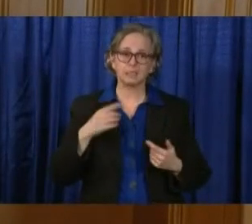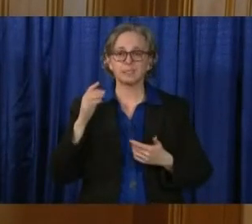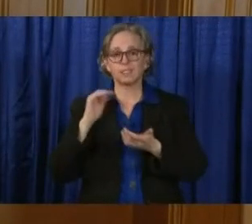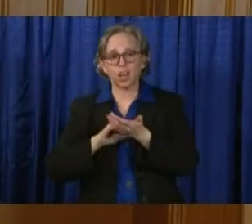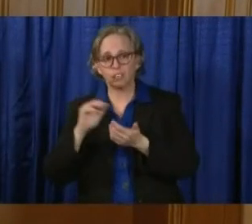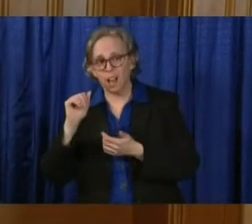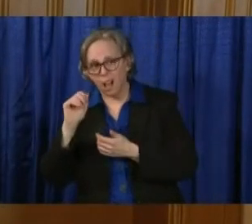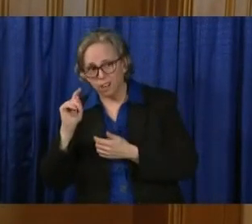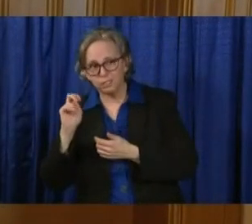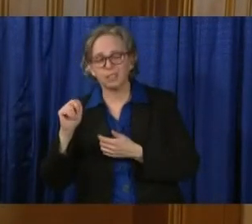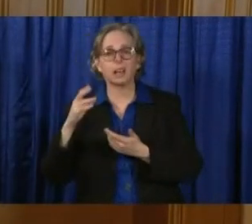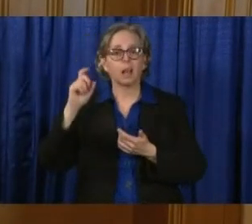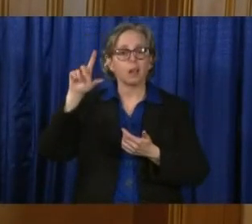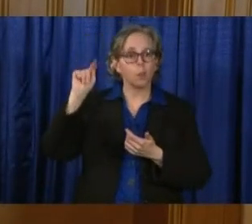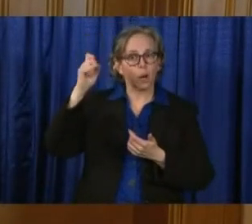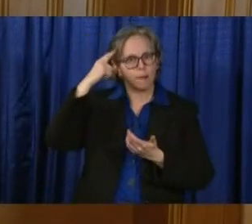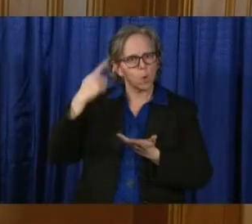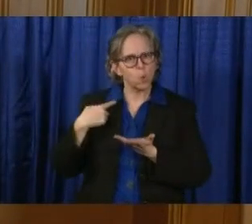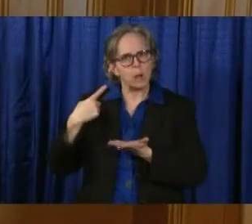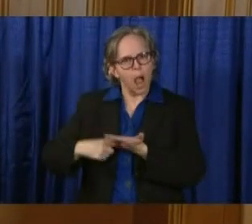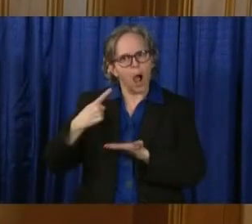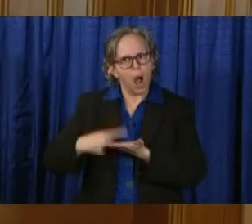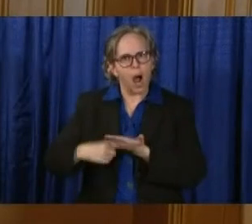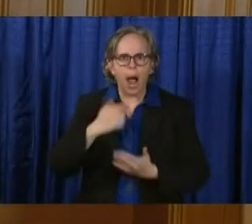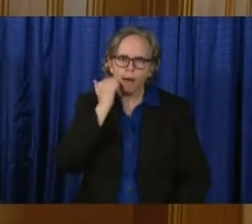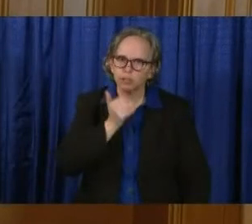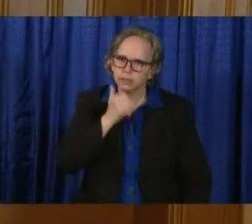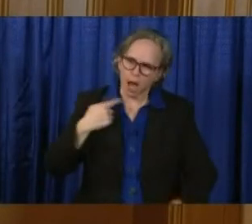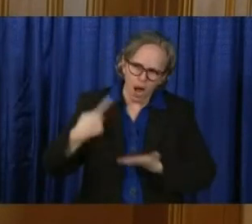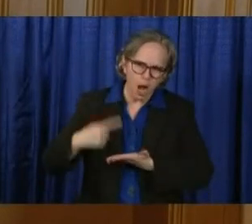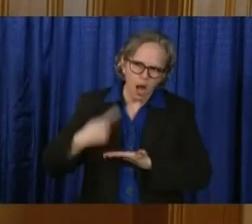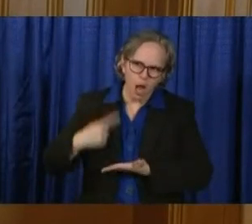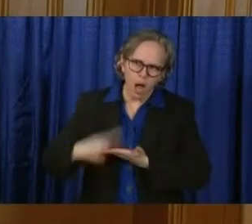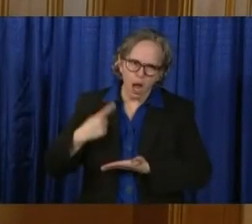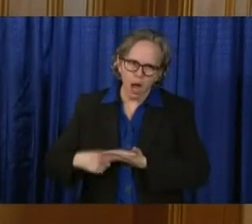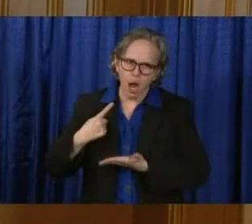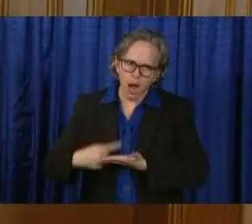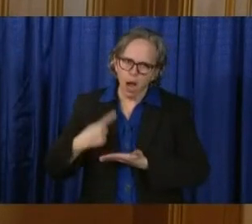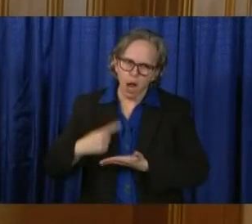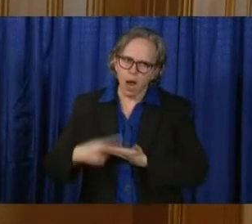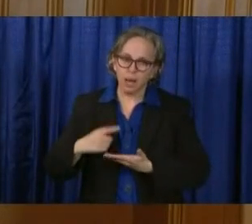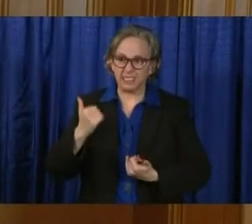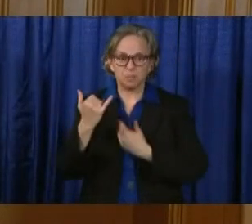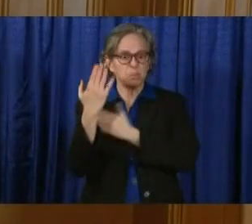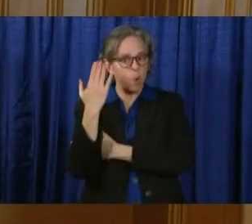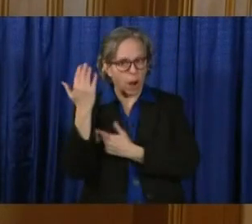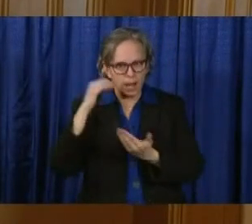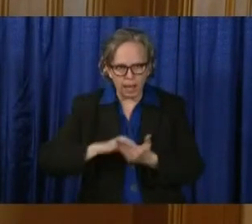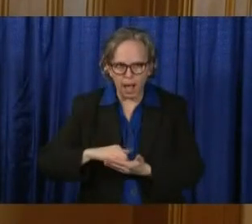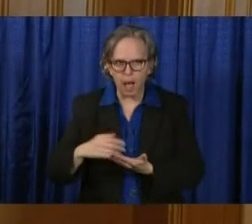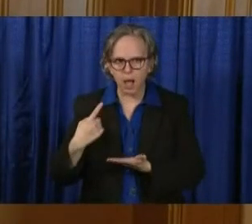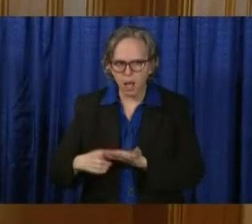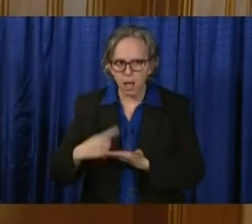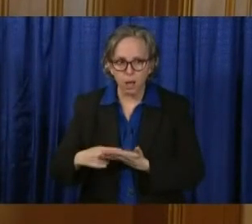about every day, actually, talked about again this morning. We're doing pretty well.